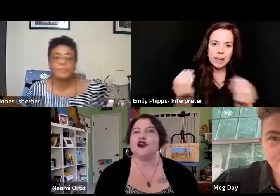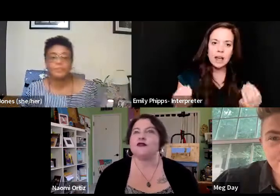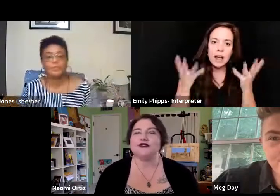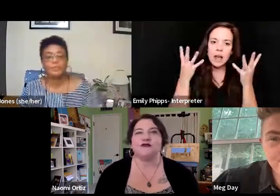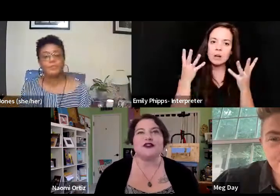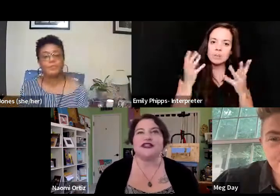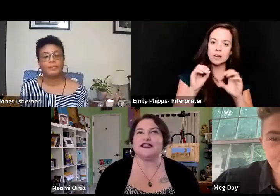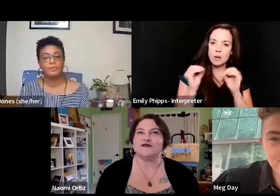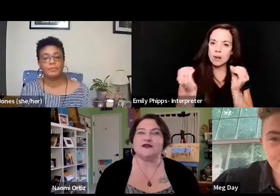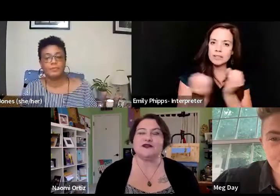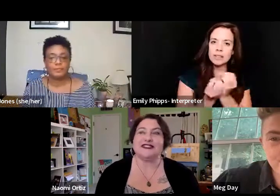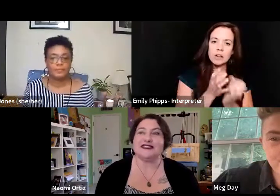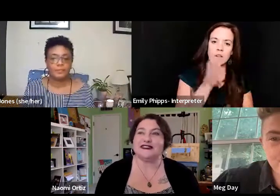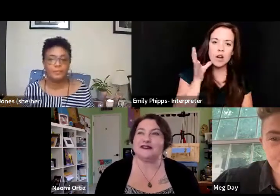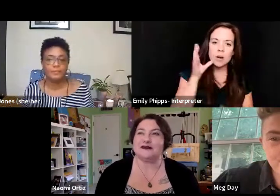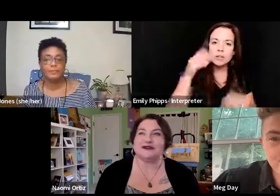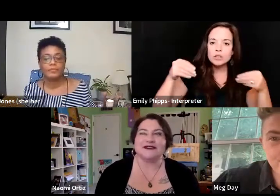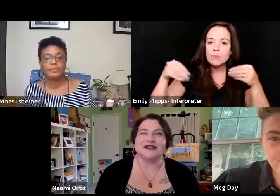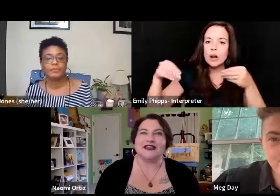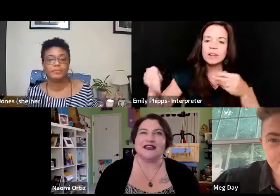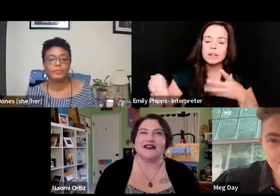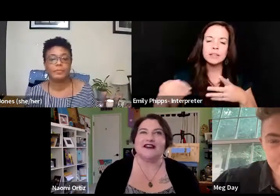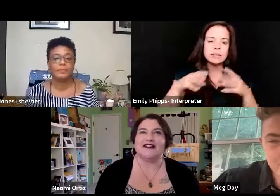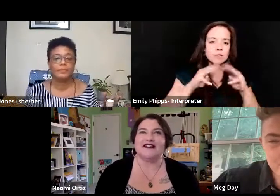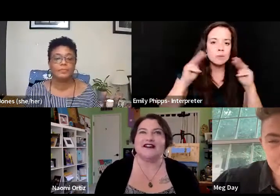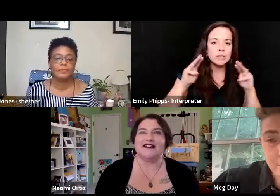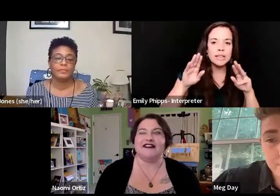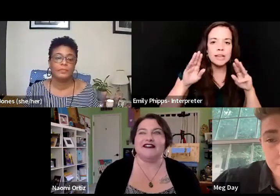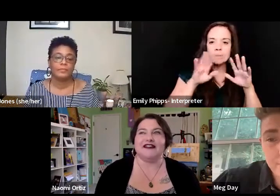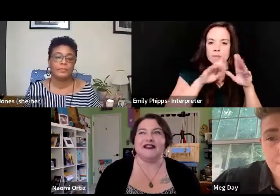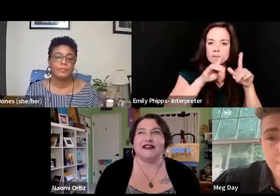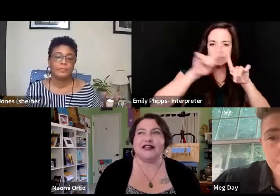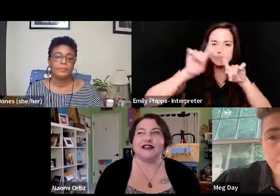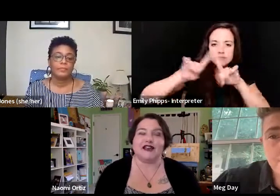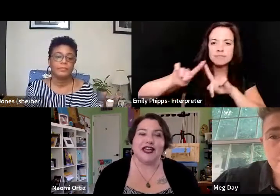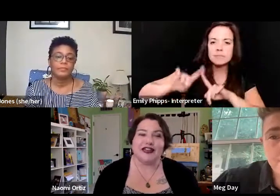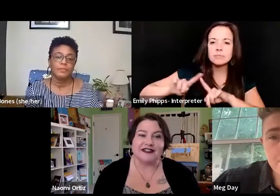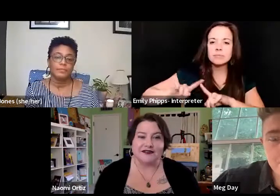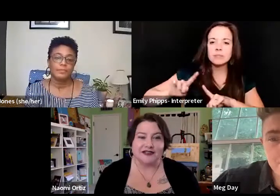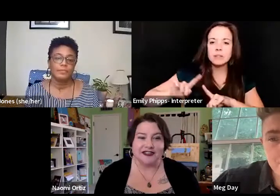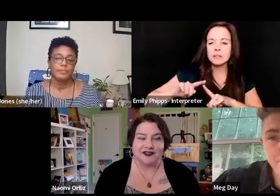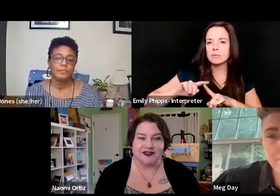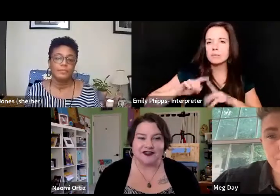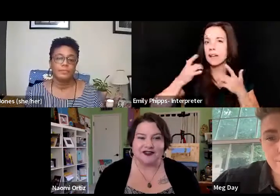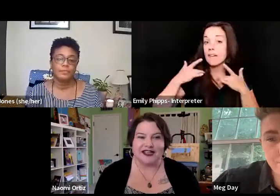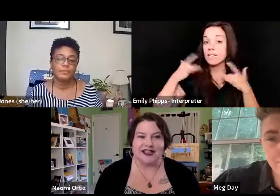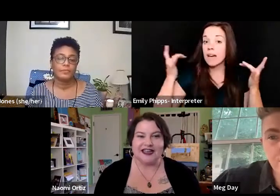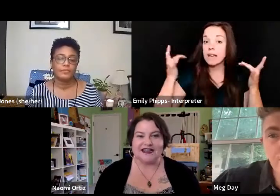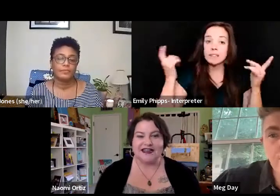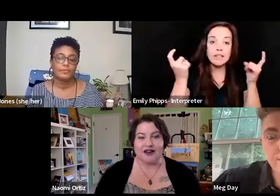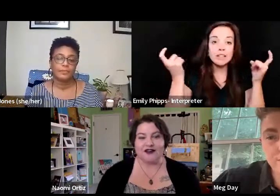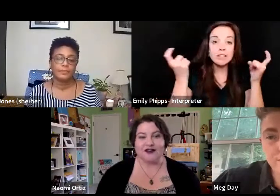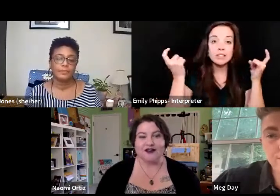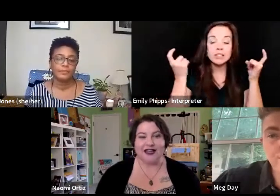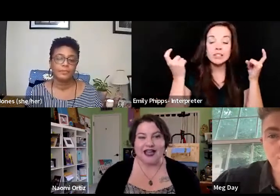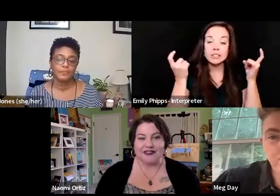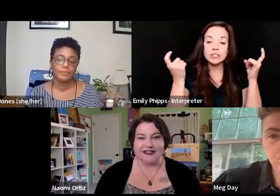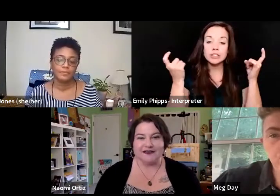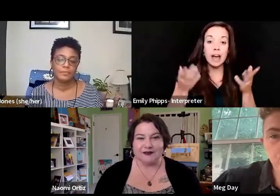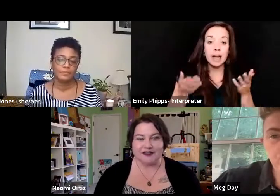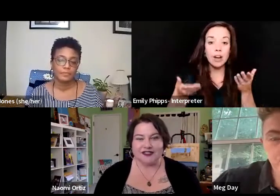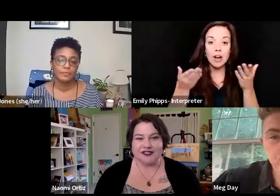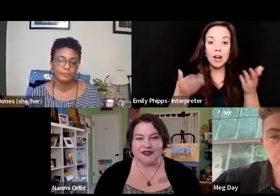farmers markets, museums, uh, like events, festivals, I had offered